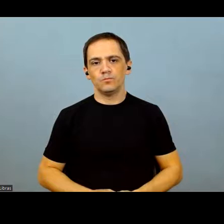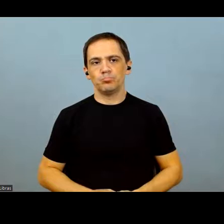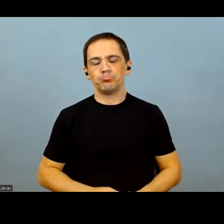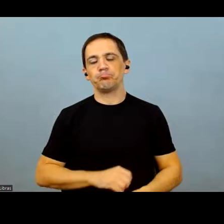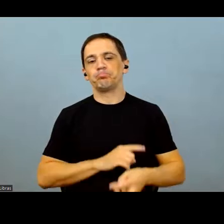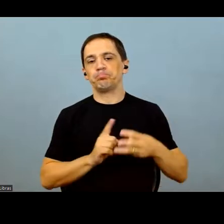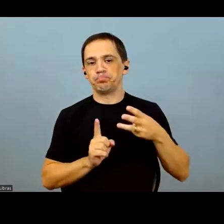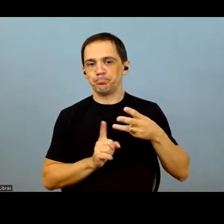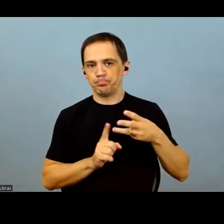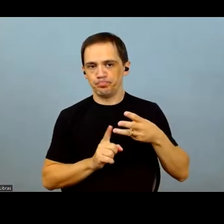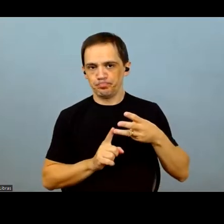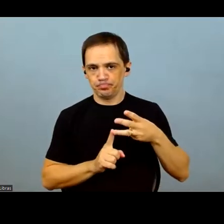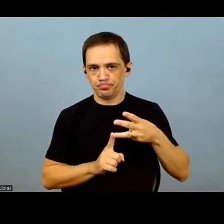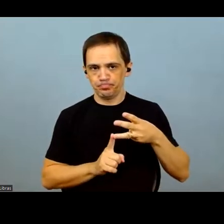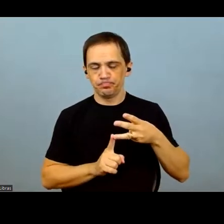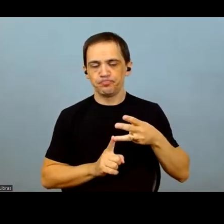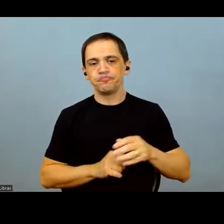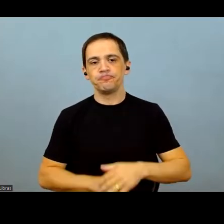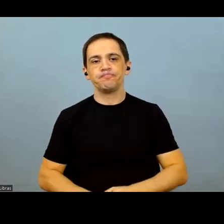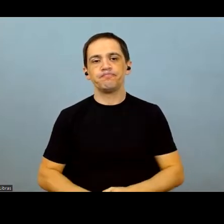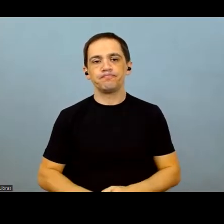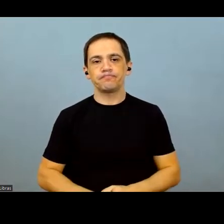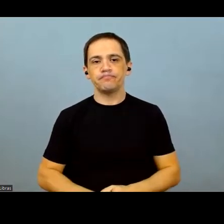As for the use of fertilizers.